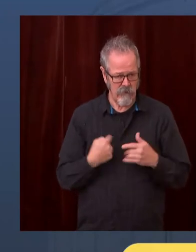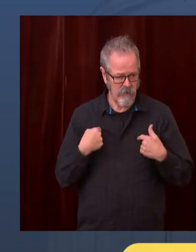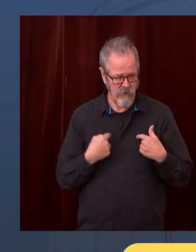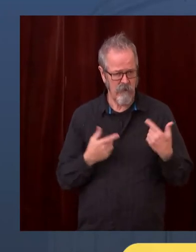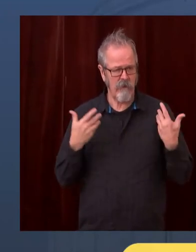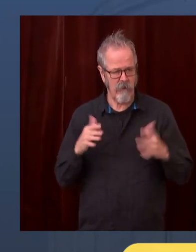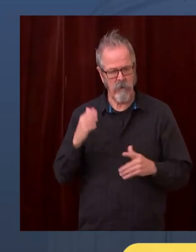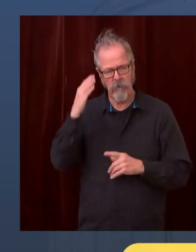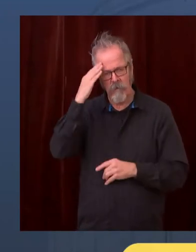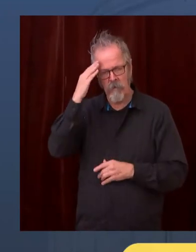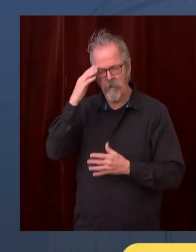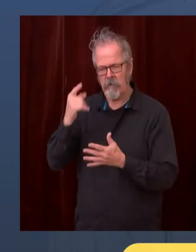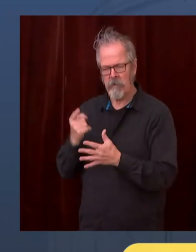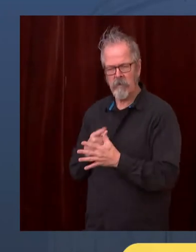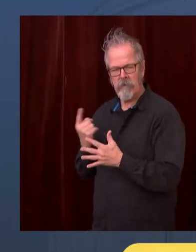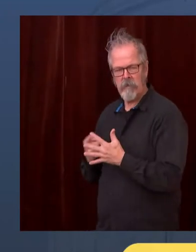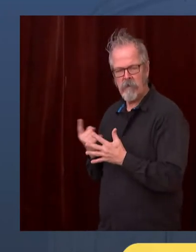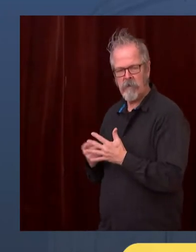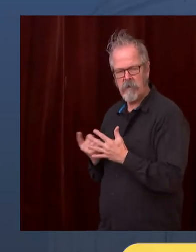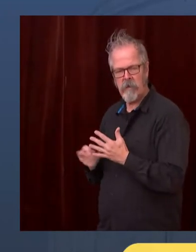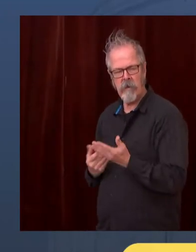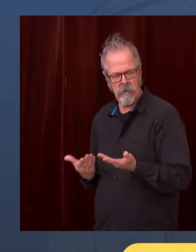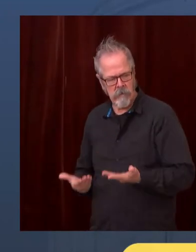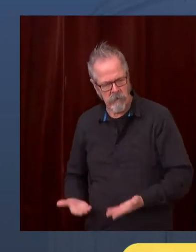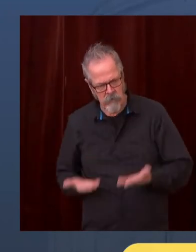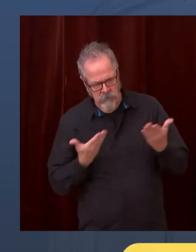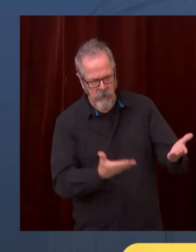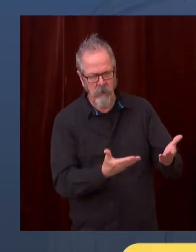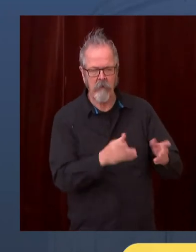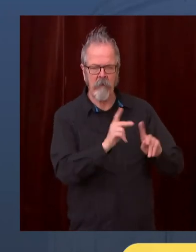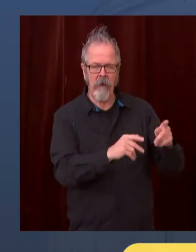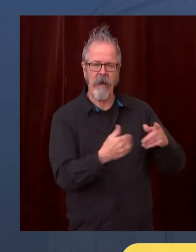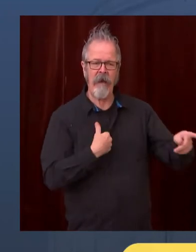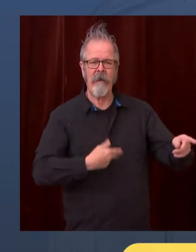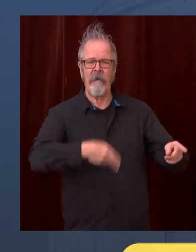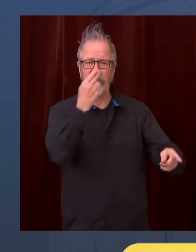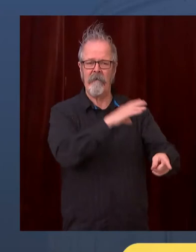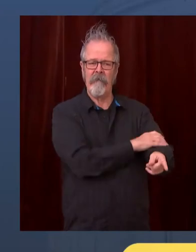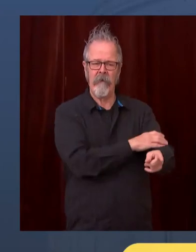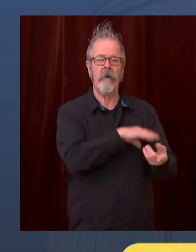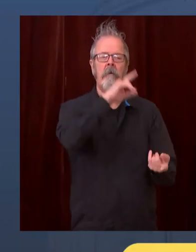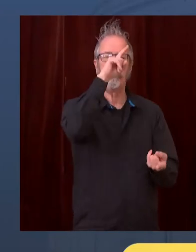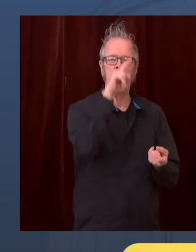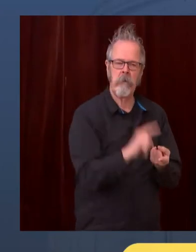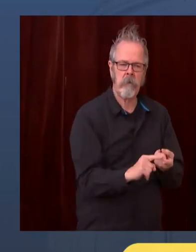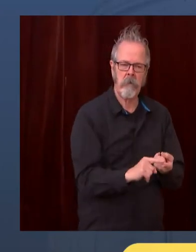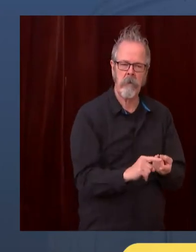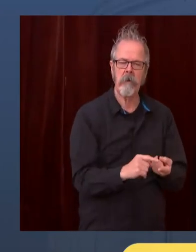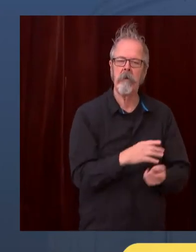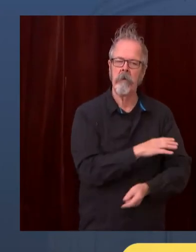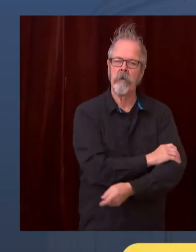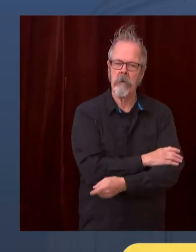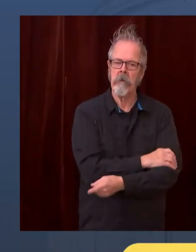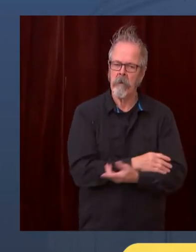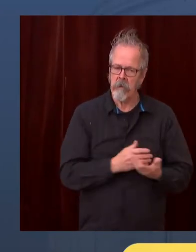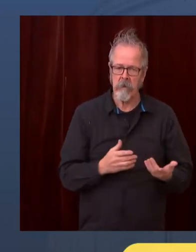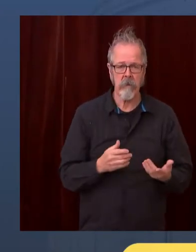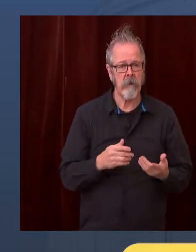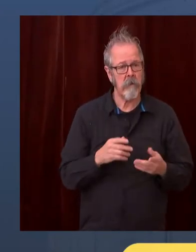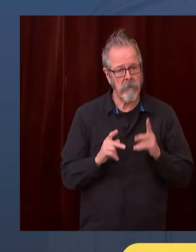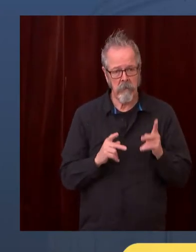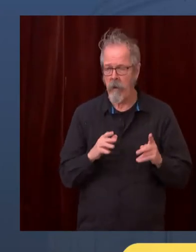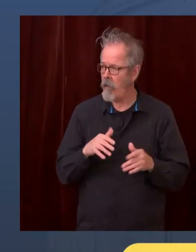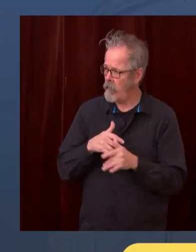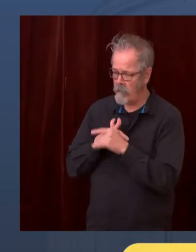My patient will take the medicine. But something as simple as wearing a mask has become politicized. So I think it's